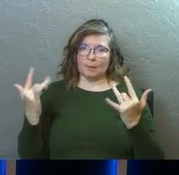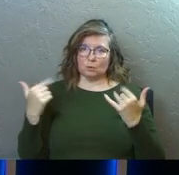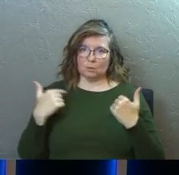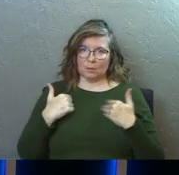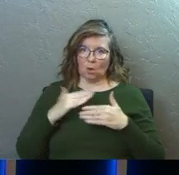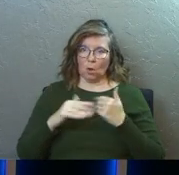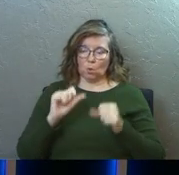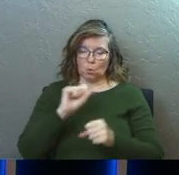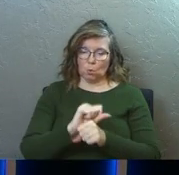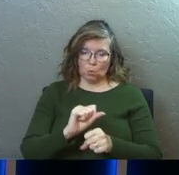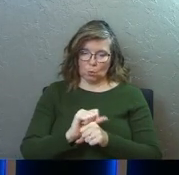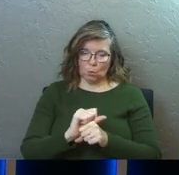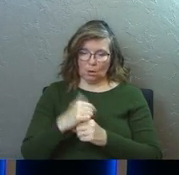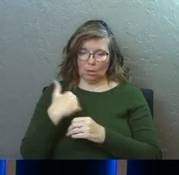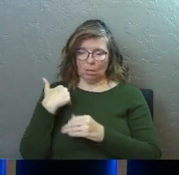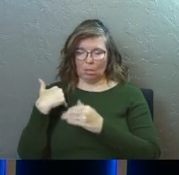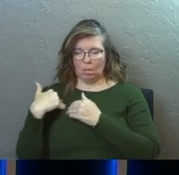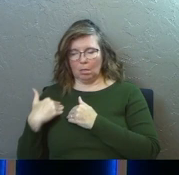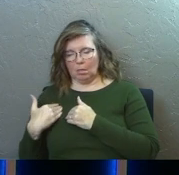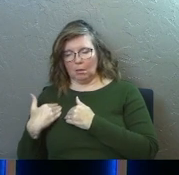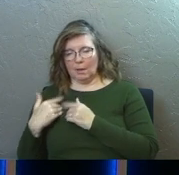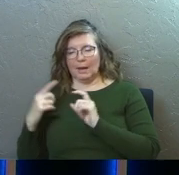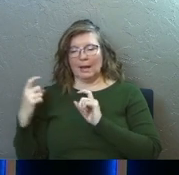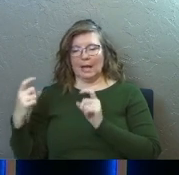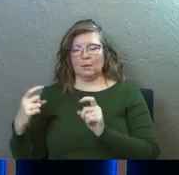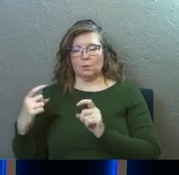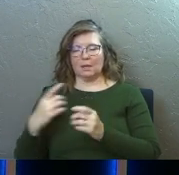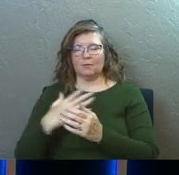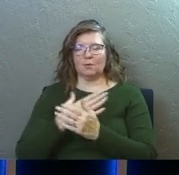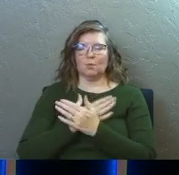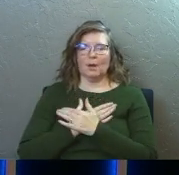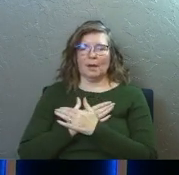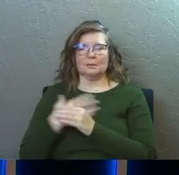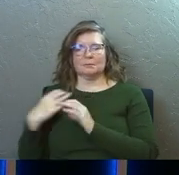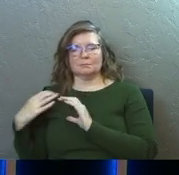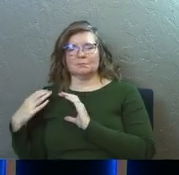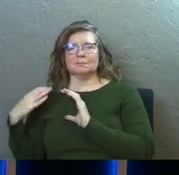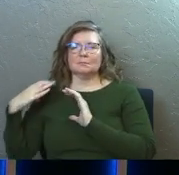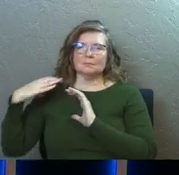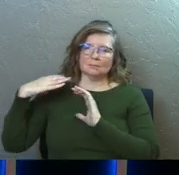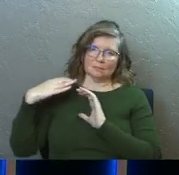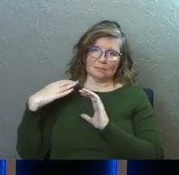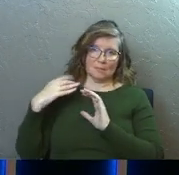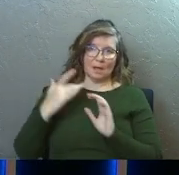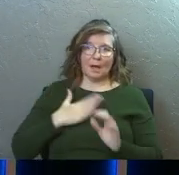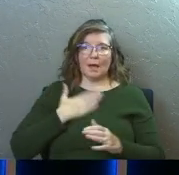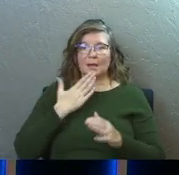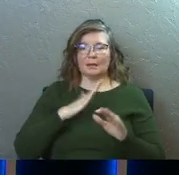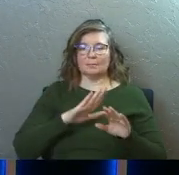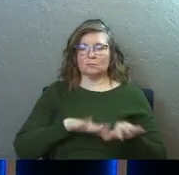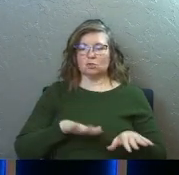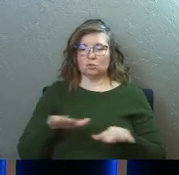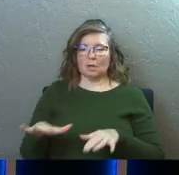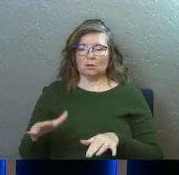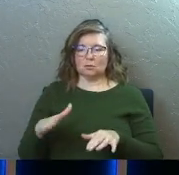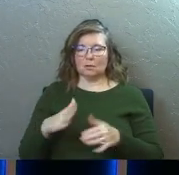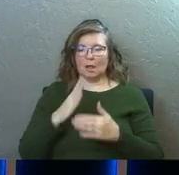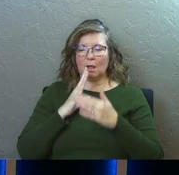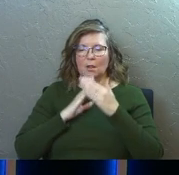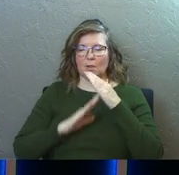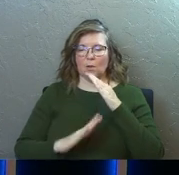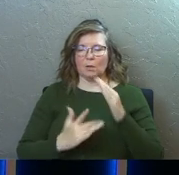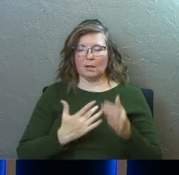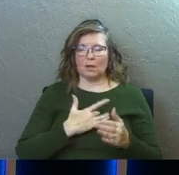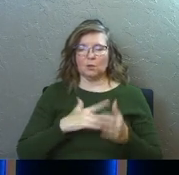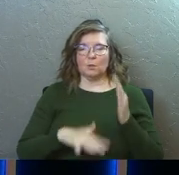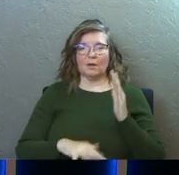heavy laden, and I will give you rest. Take my yoke upon you and learn from me, for I am gentle and lowly in heart, and you will find rest